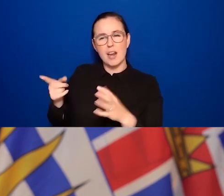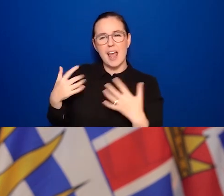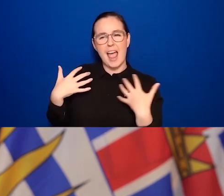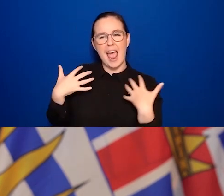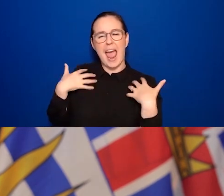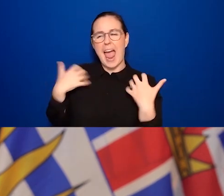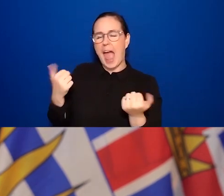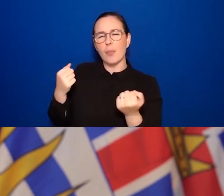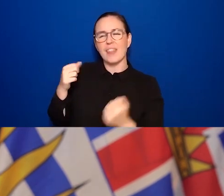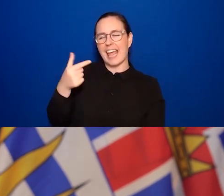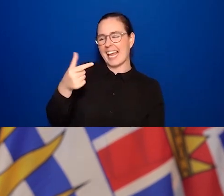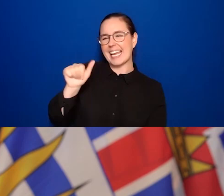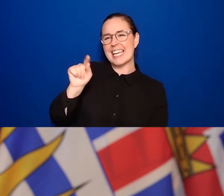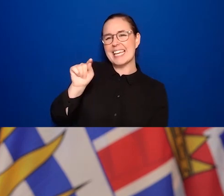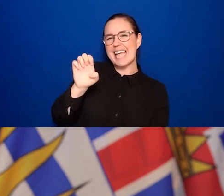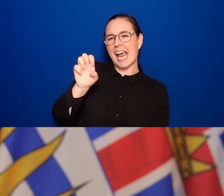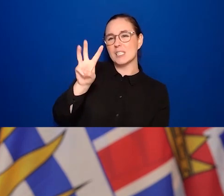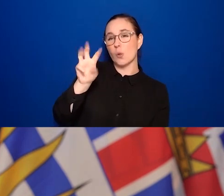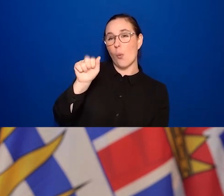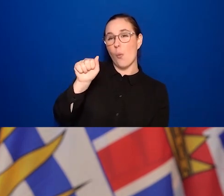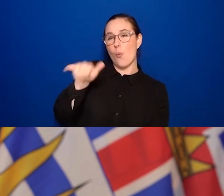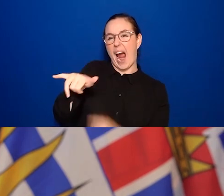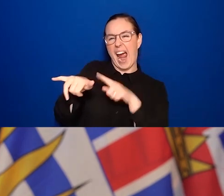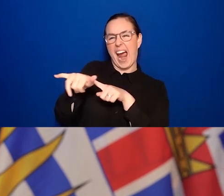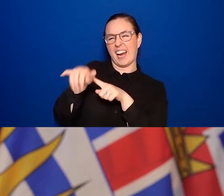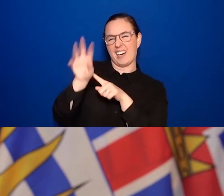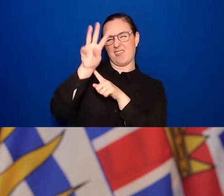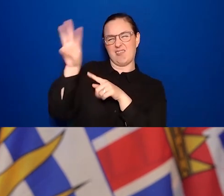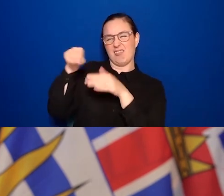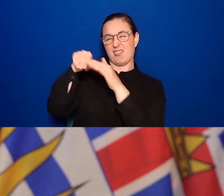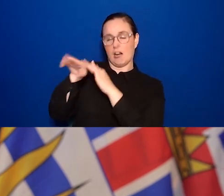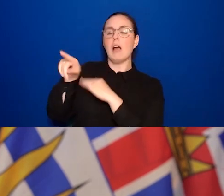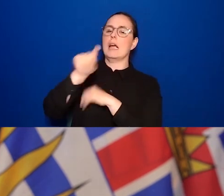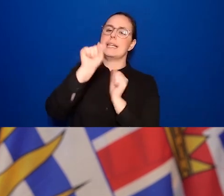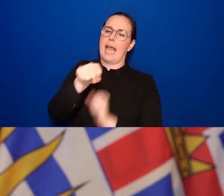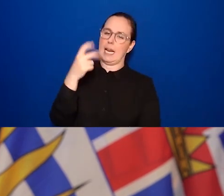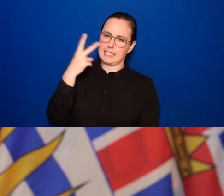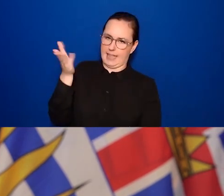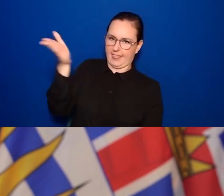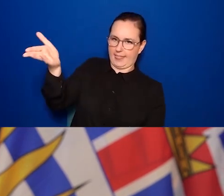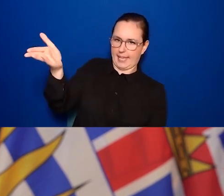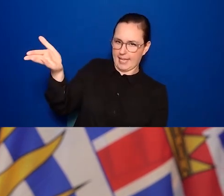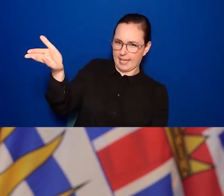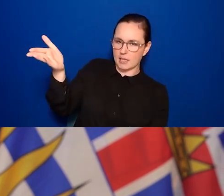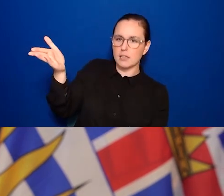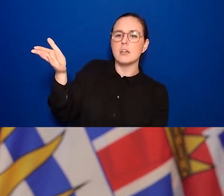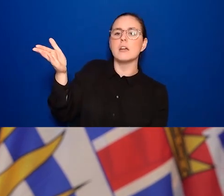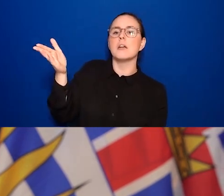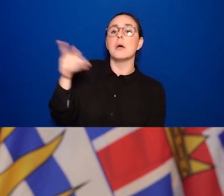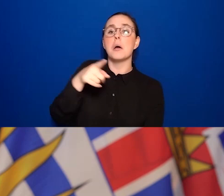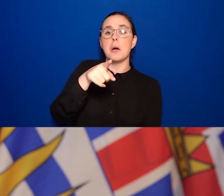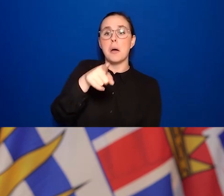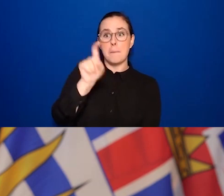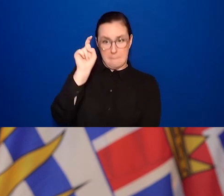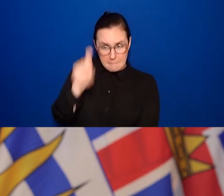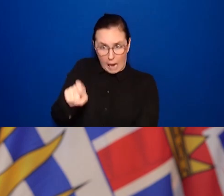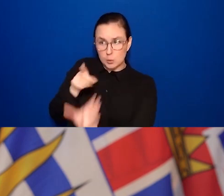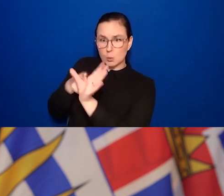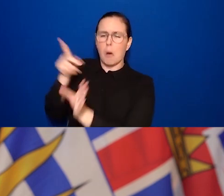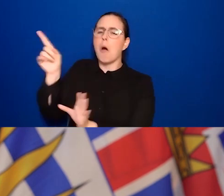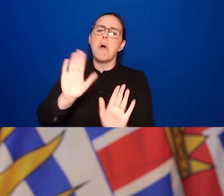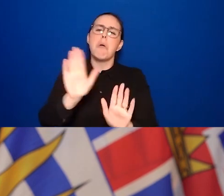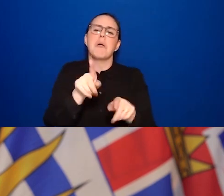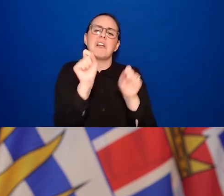as well. But you don't need to sign on to the Health Gateway to be able to get your card very simply by going to this